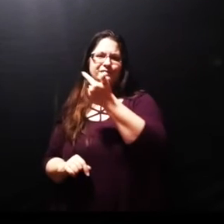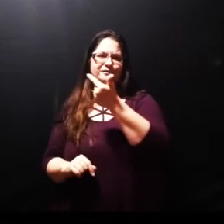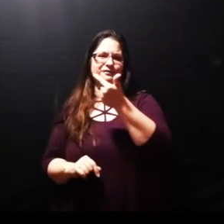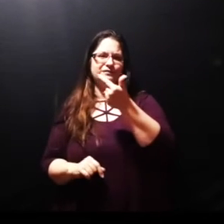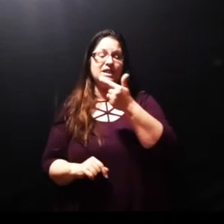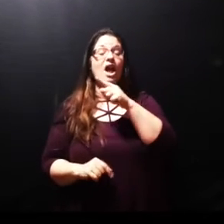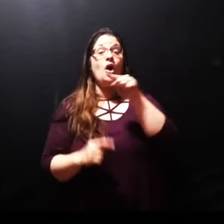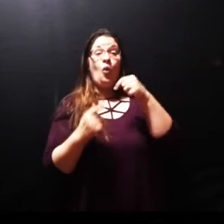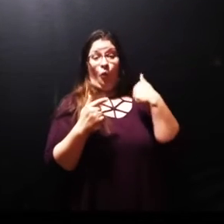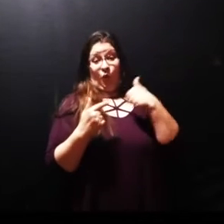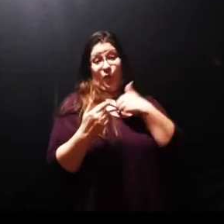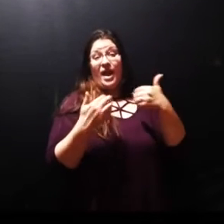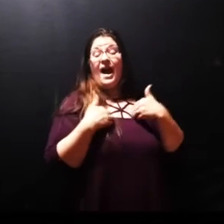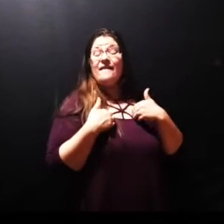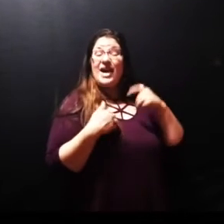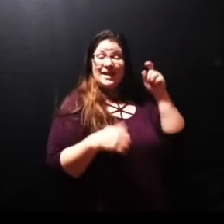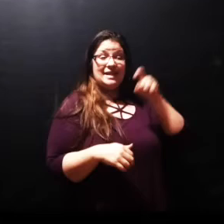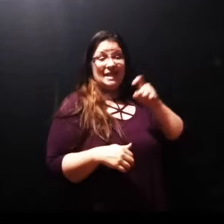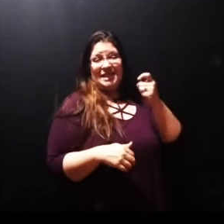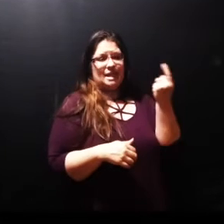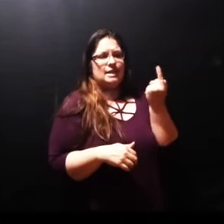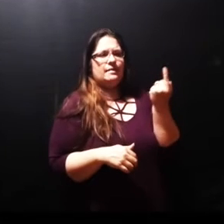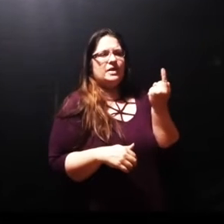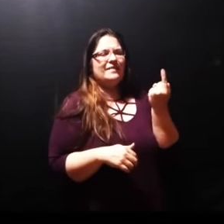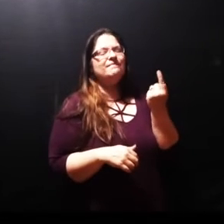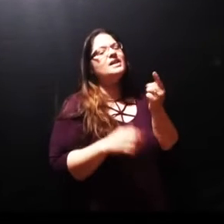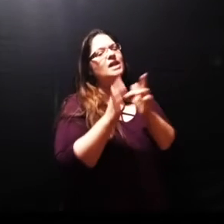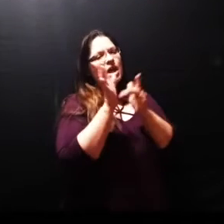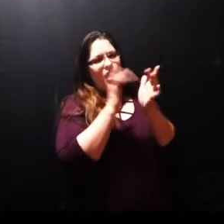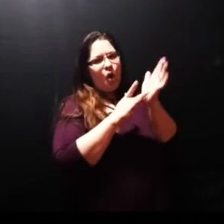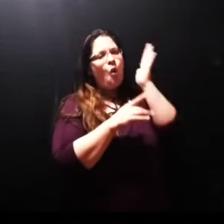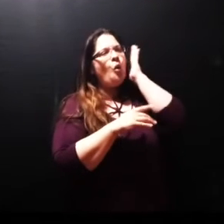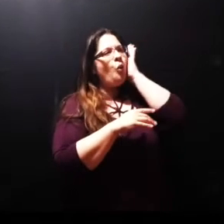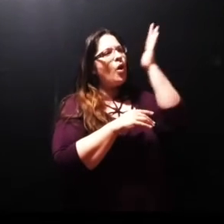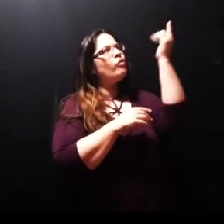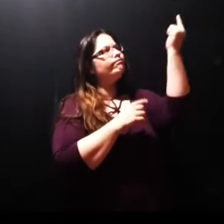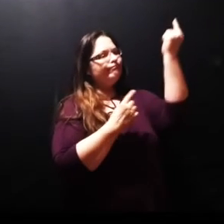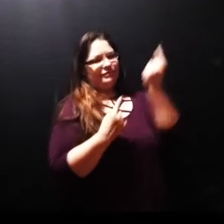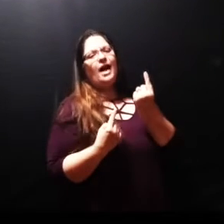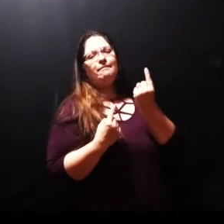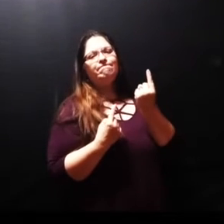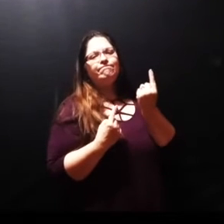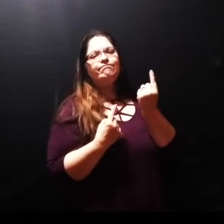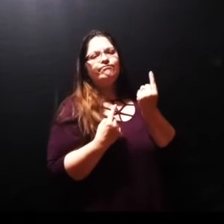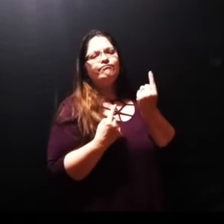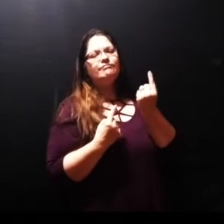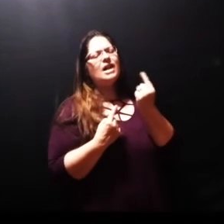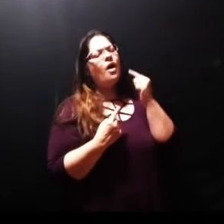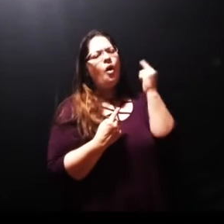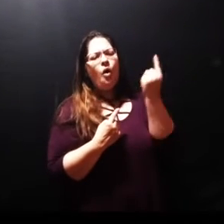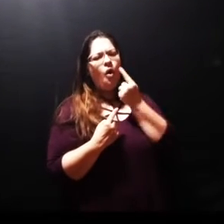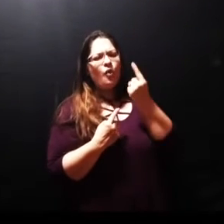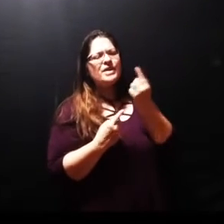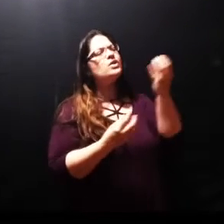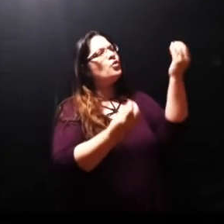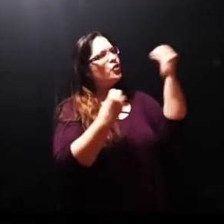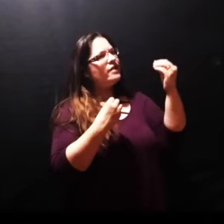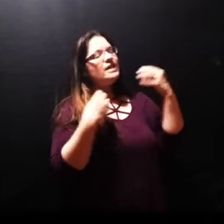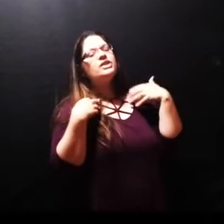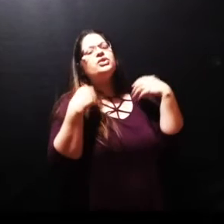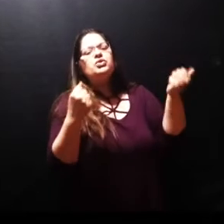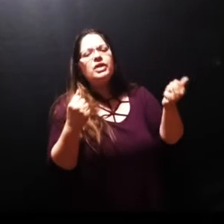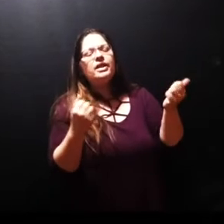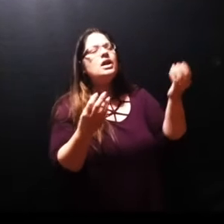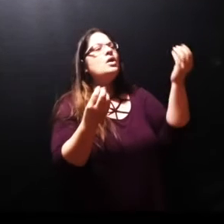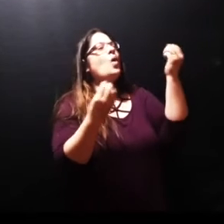he will come he will come to our aid he will come to our healing he will come to our need he will give us the strength of the day he